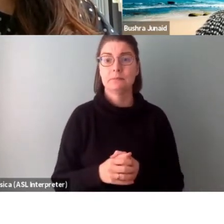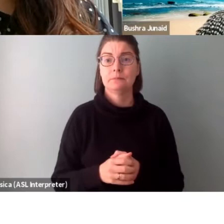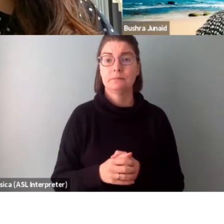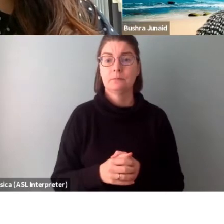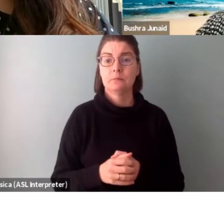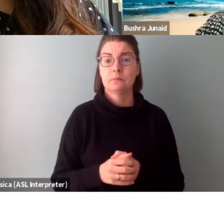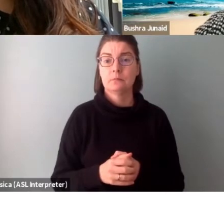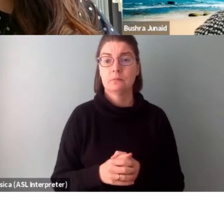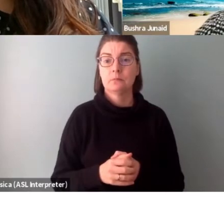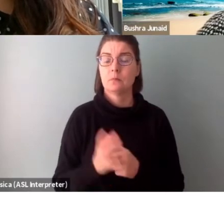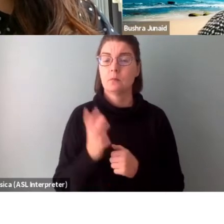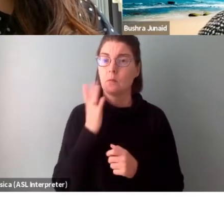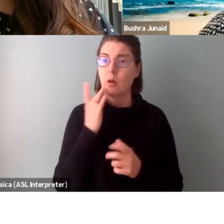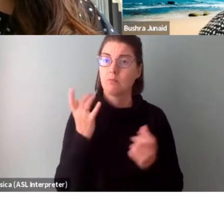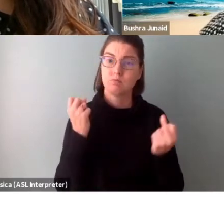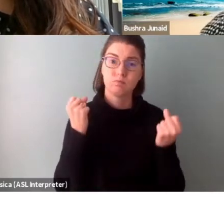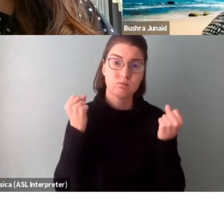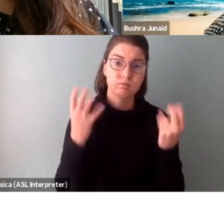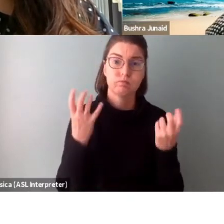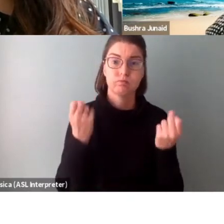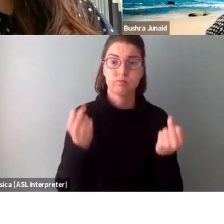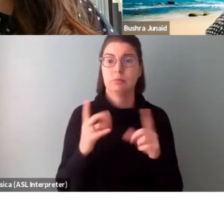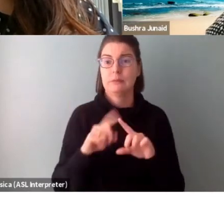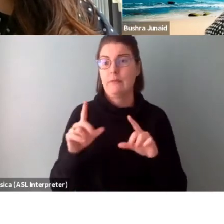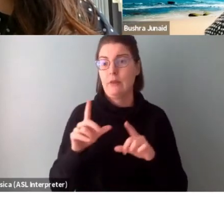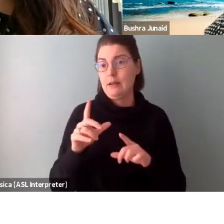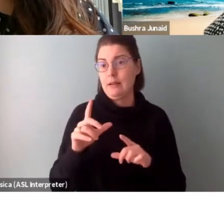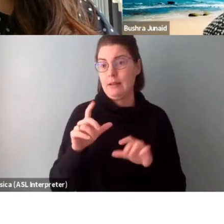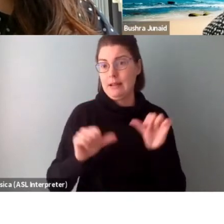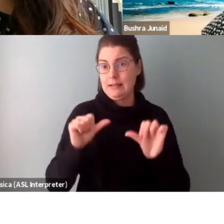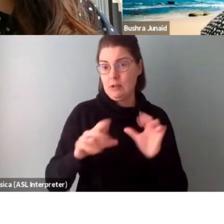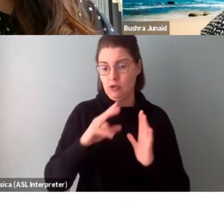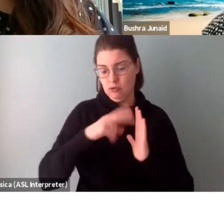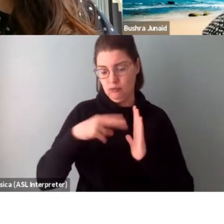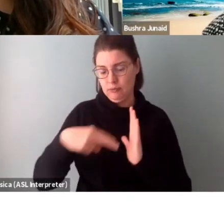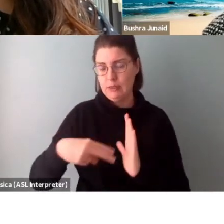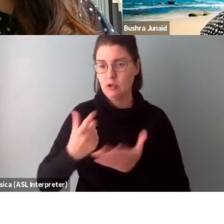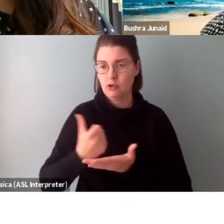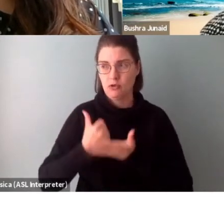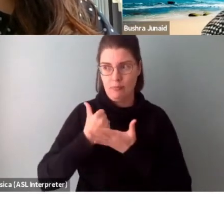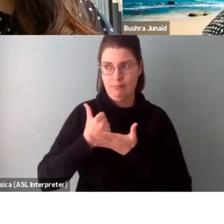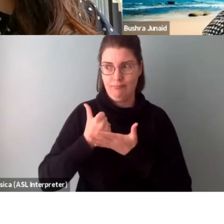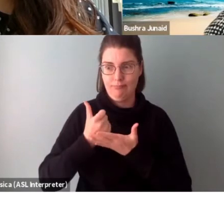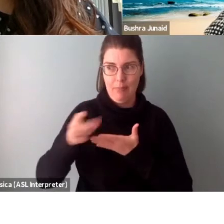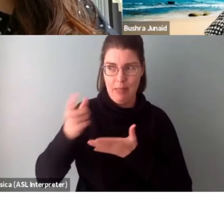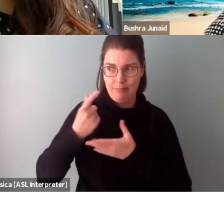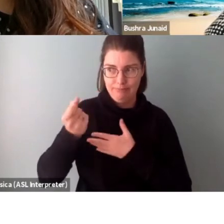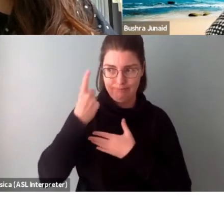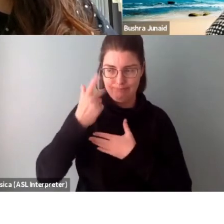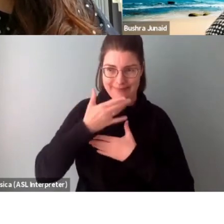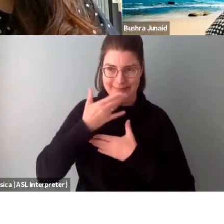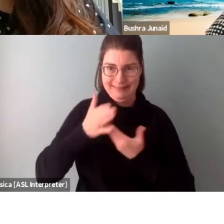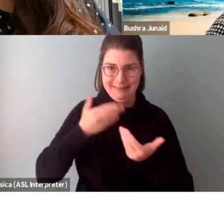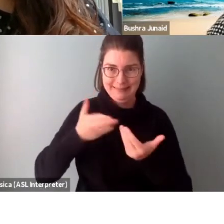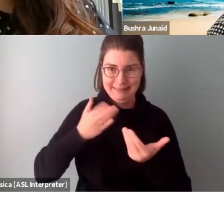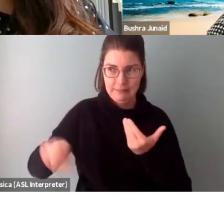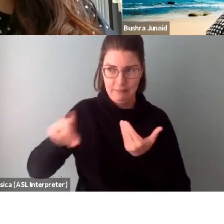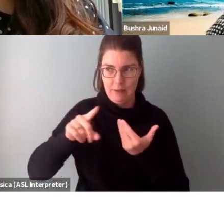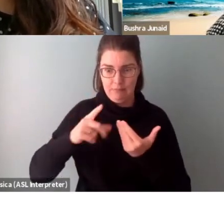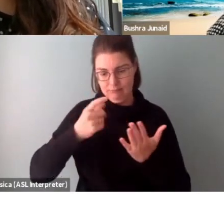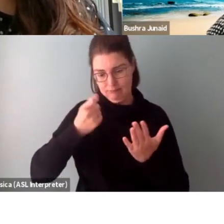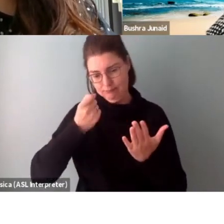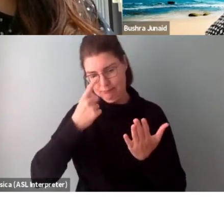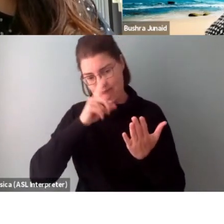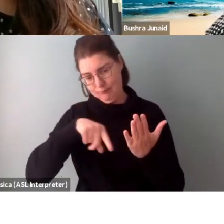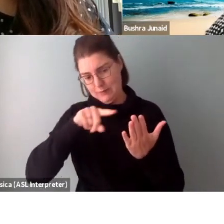Because there are so many applications for assessors to read, try to make it easy for them and to understand, for them to understand what